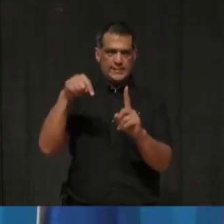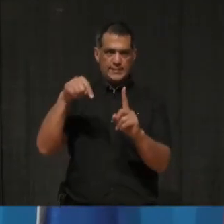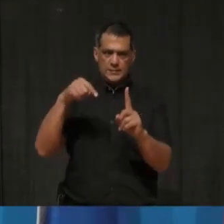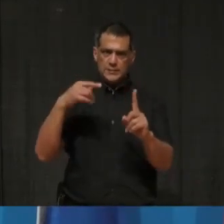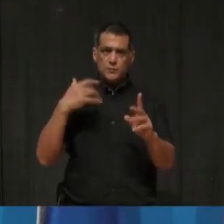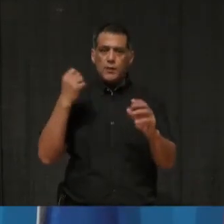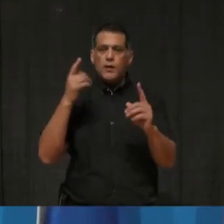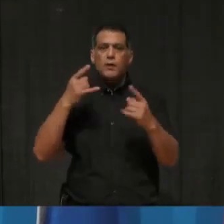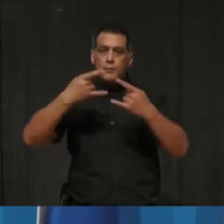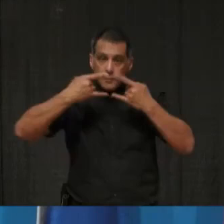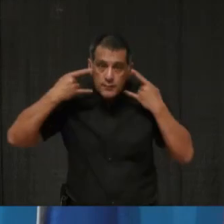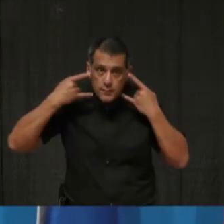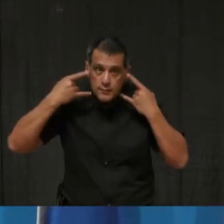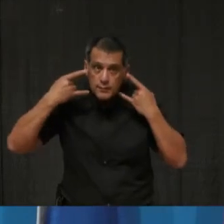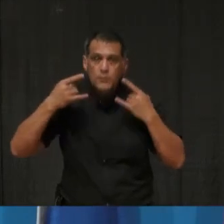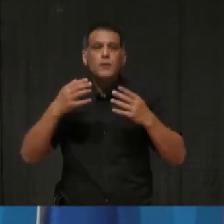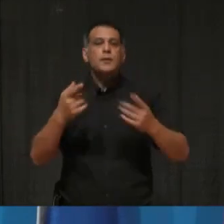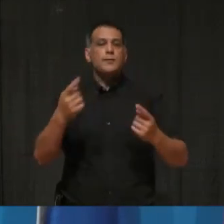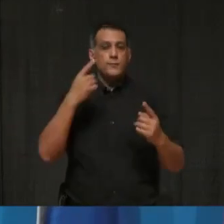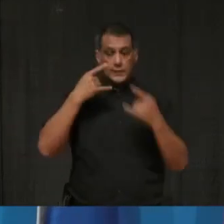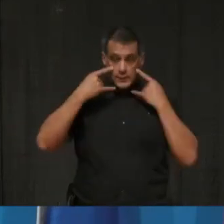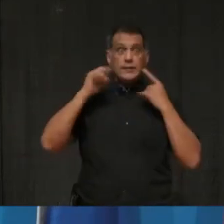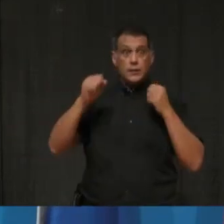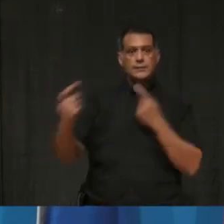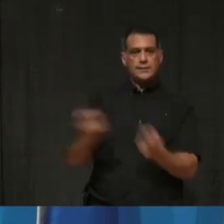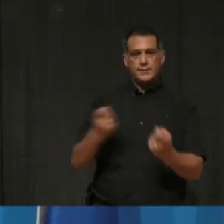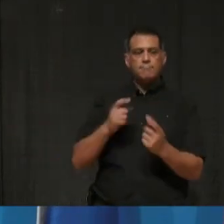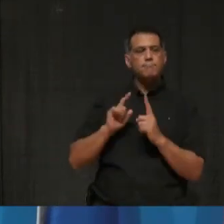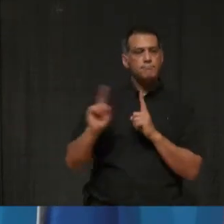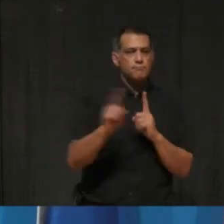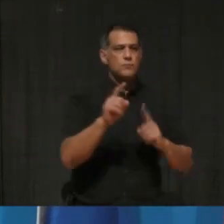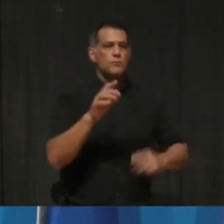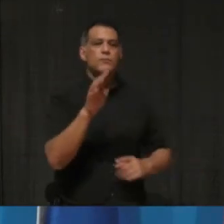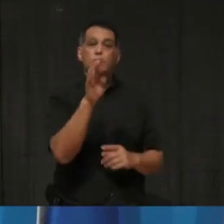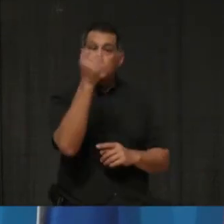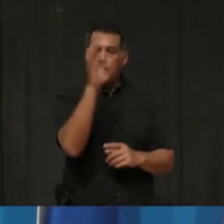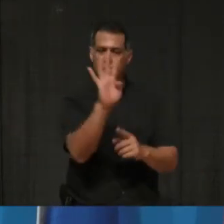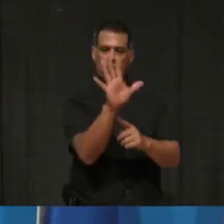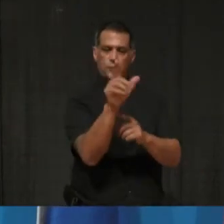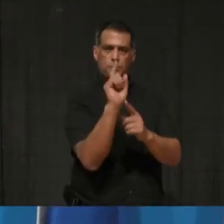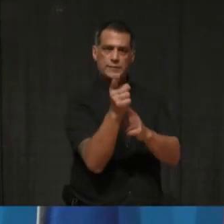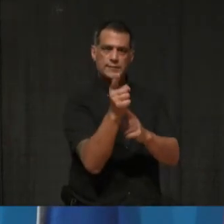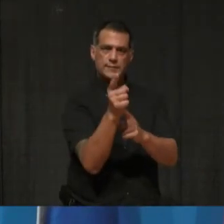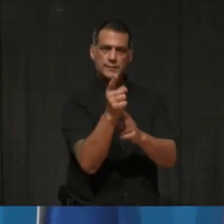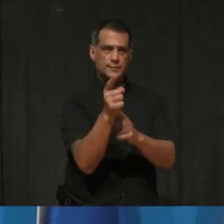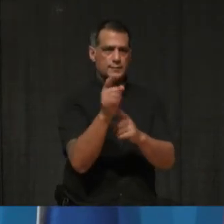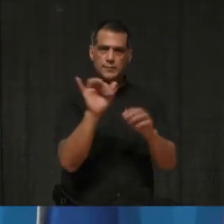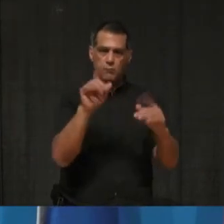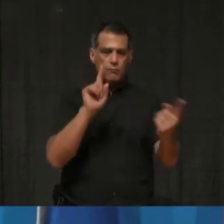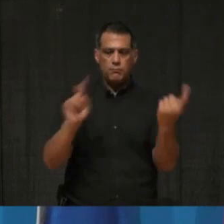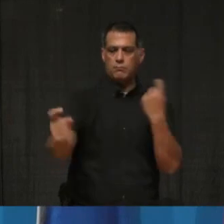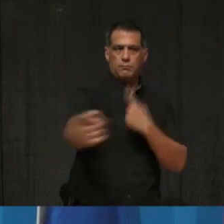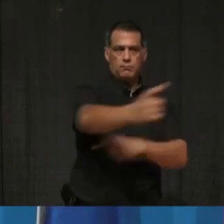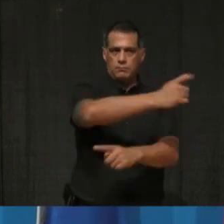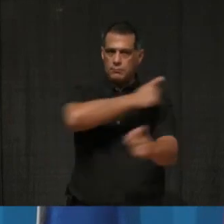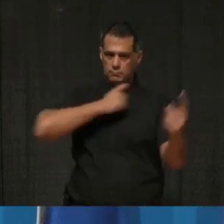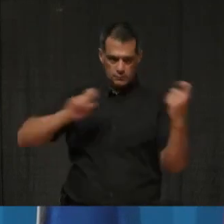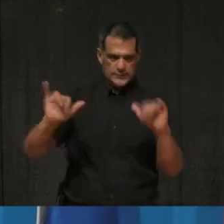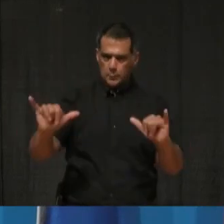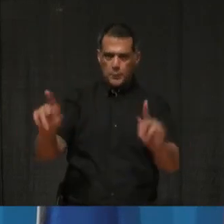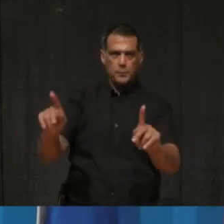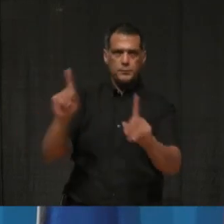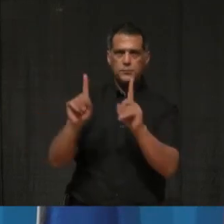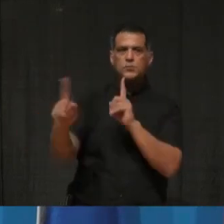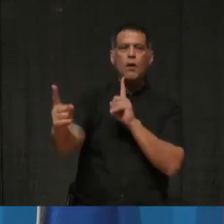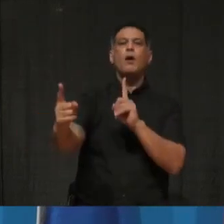an ice rink, where there's the same number of people who are there, uh, for 45 minutes, uh, you know, certainly there's other jurisdictions in the greater Toronto area, uh,